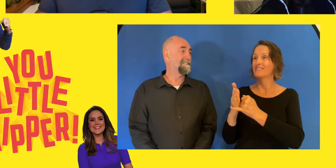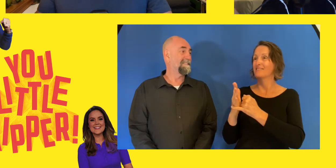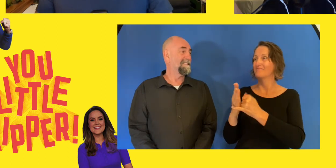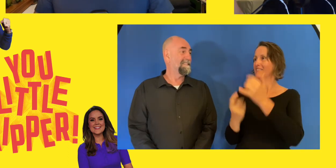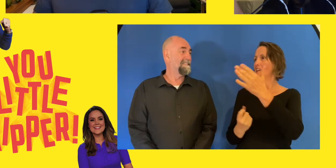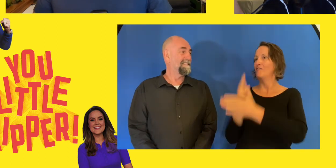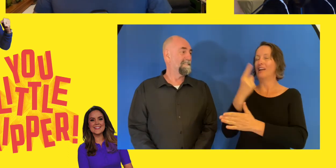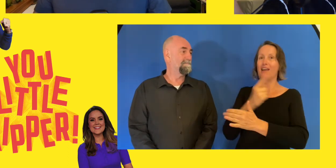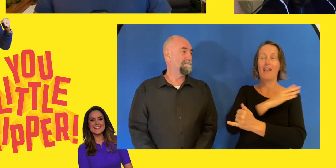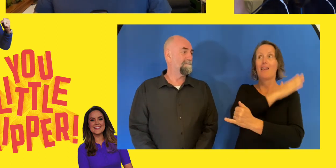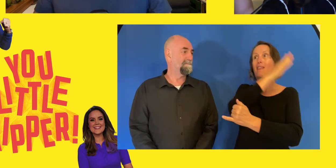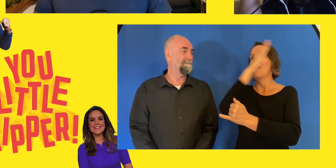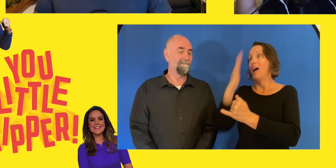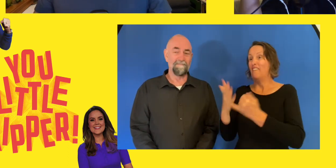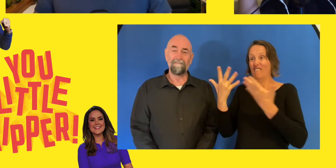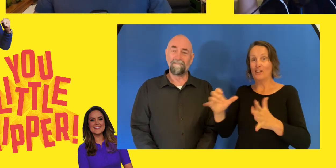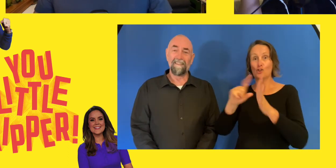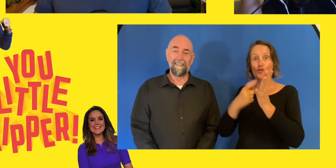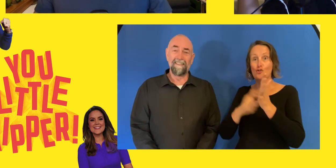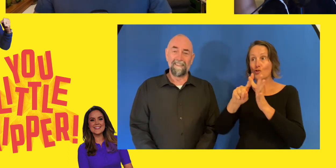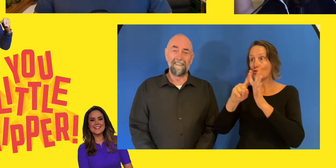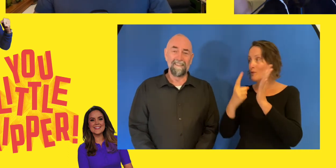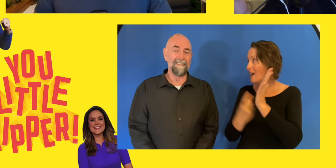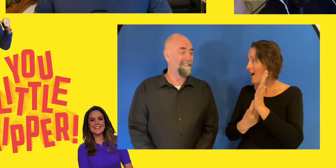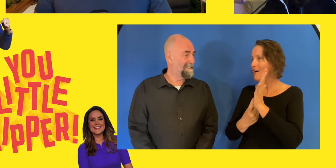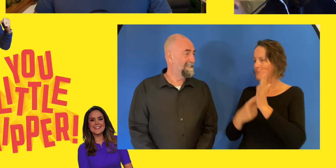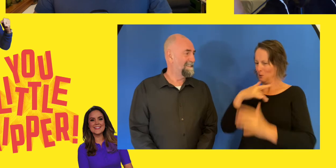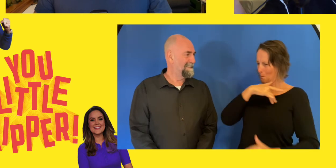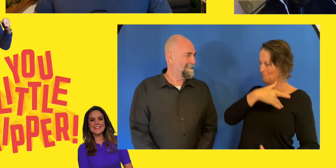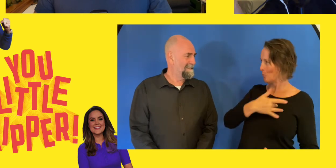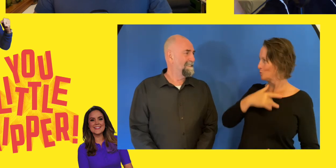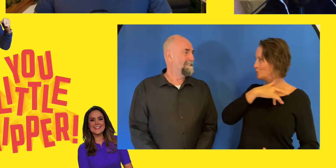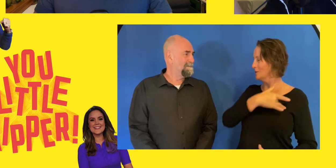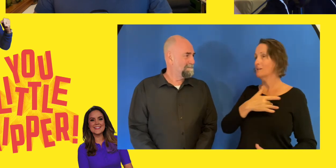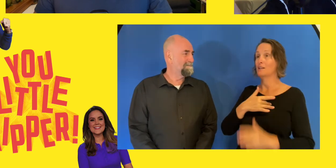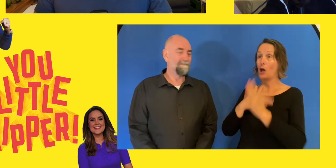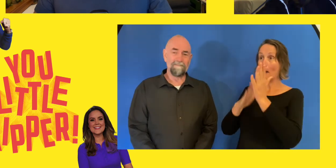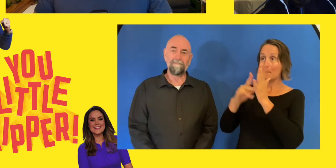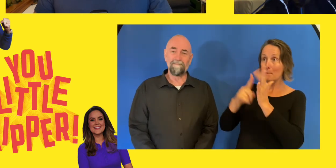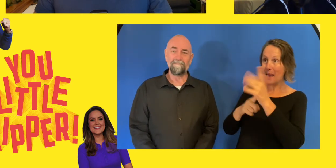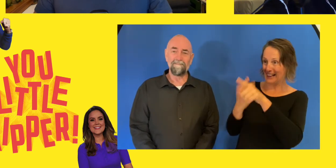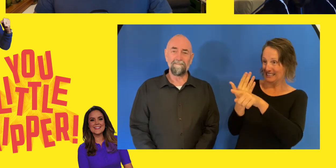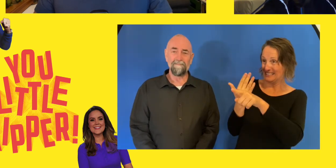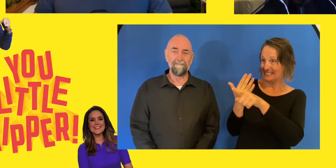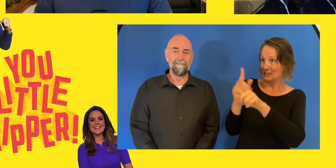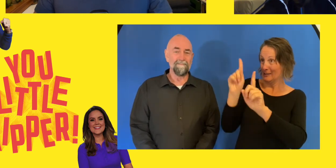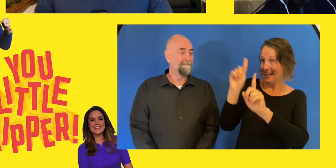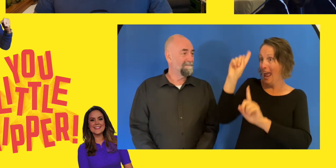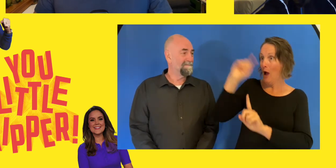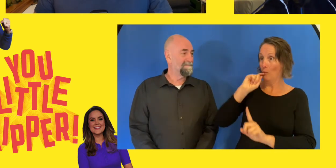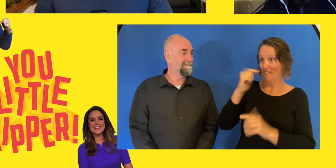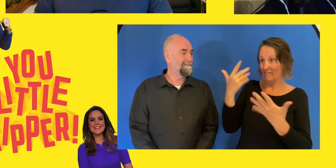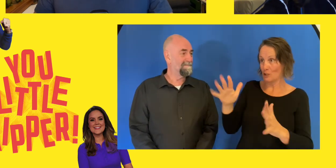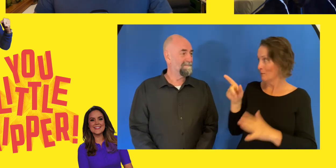you know, glittering careers and still have that sense, you know, Mel's very emotional because it's just happening, but then you're also still emotional and